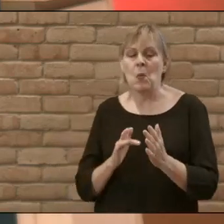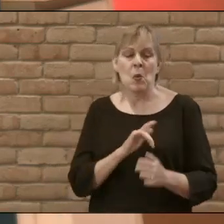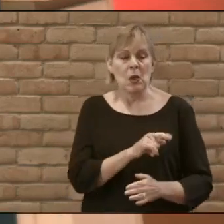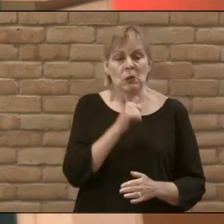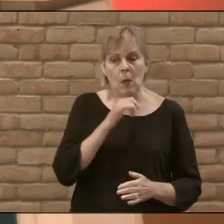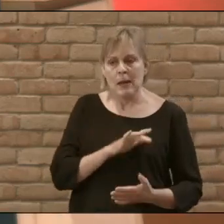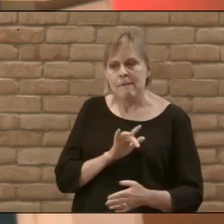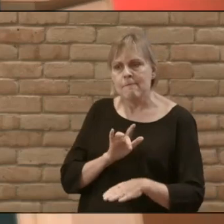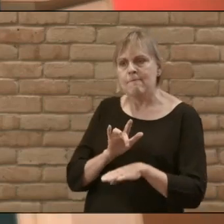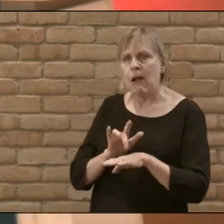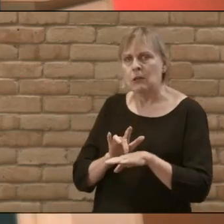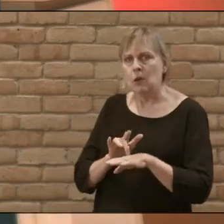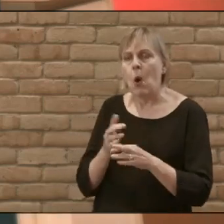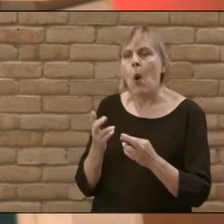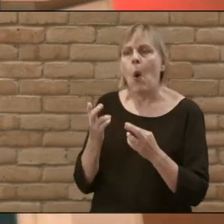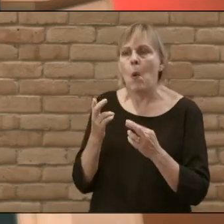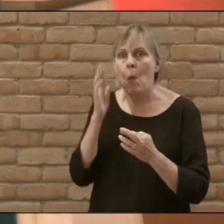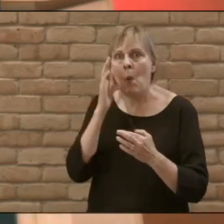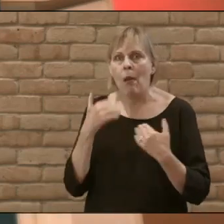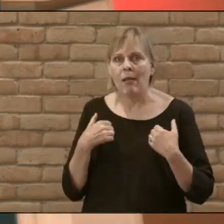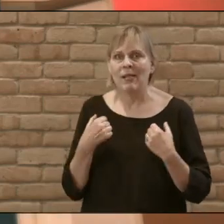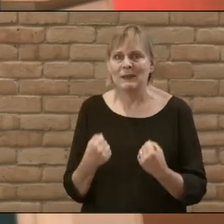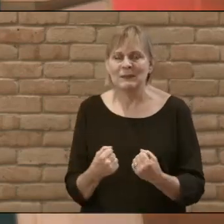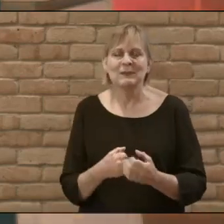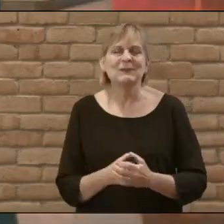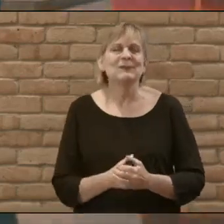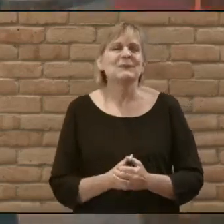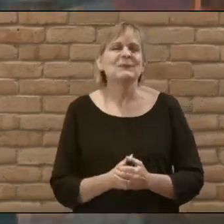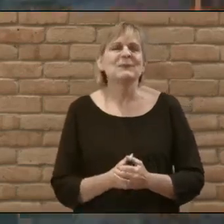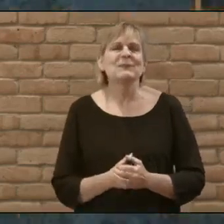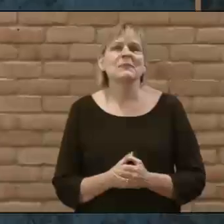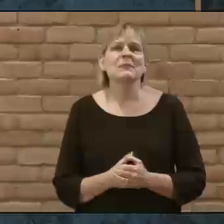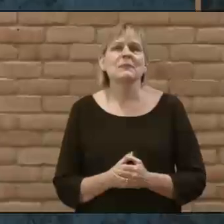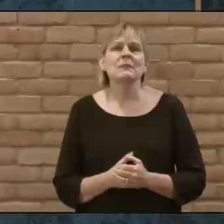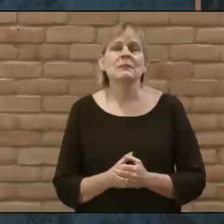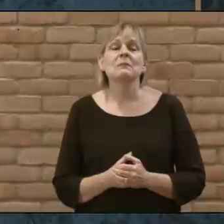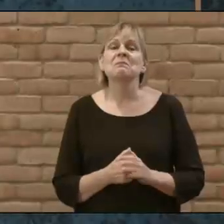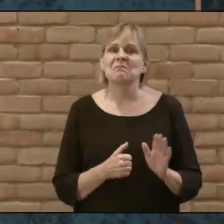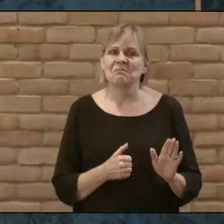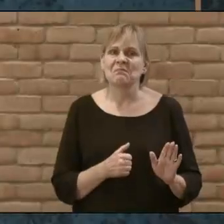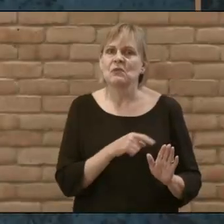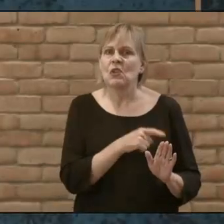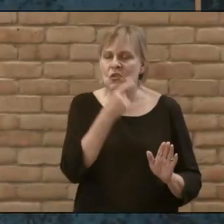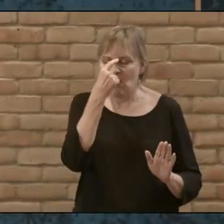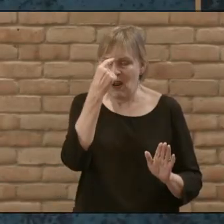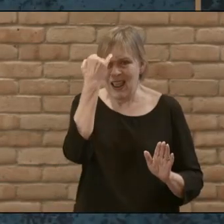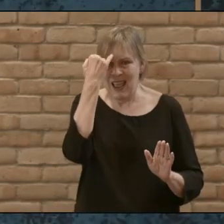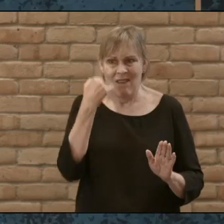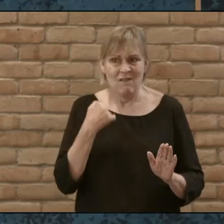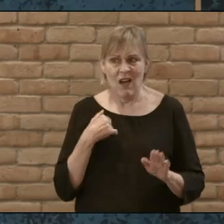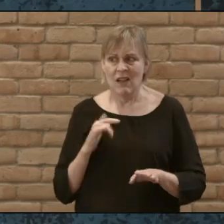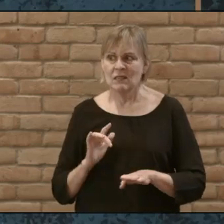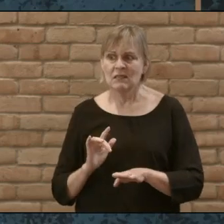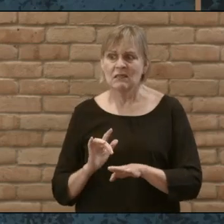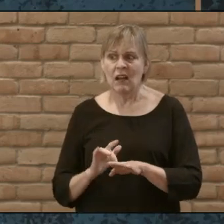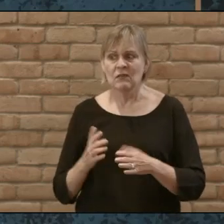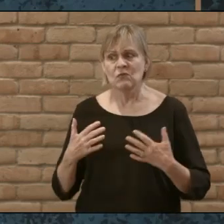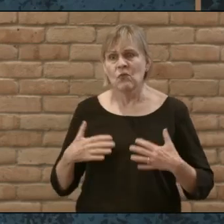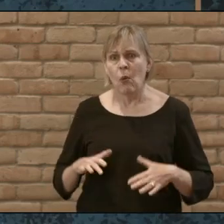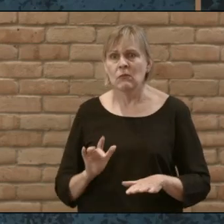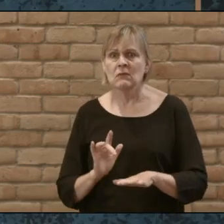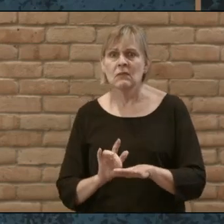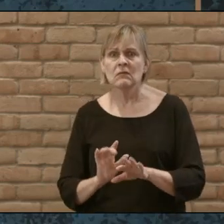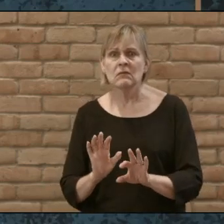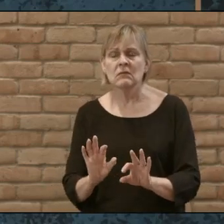of his garment, hoping she'll finally be healed. For she thought to herself, if I can just touch his robe,